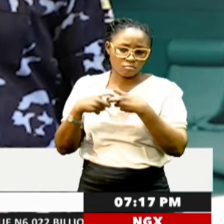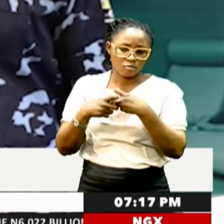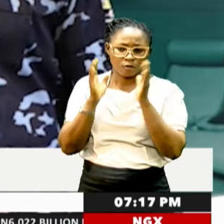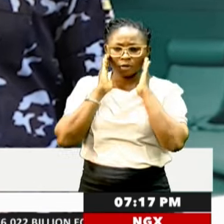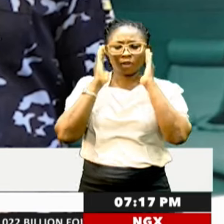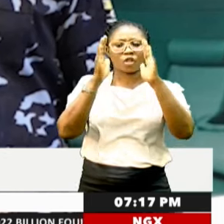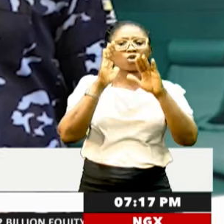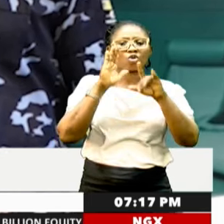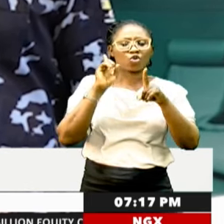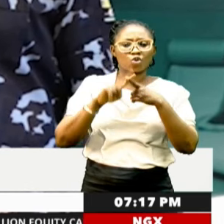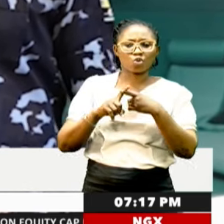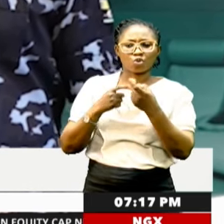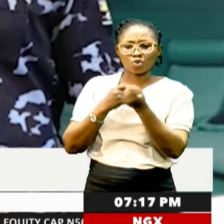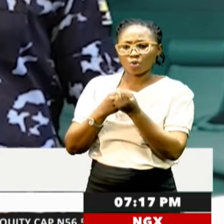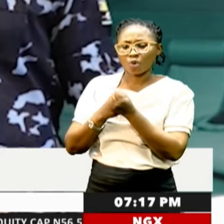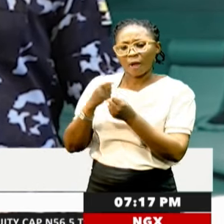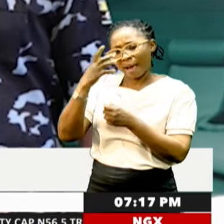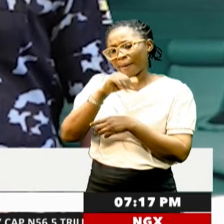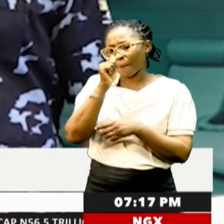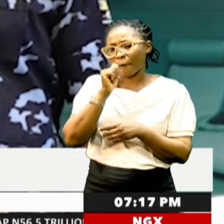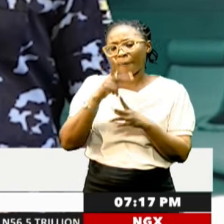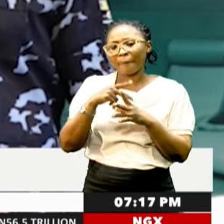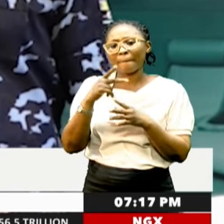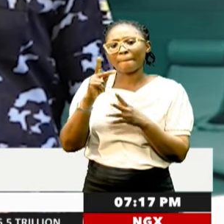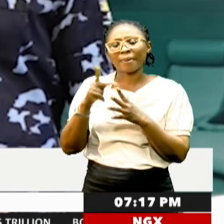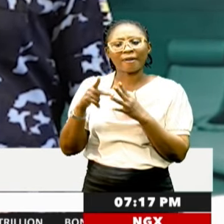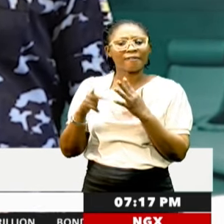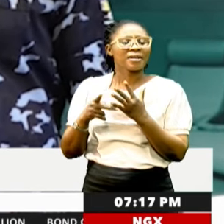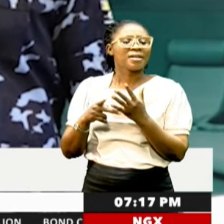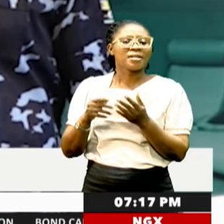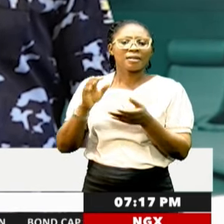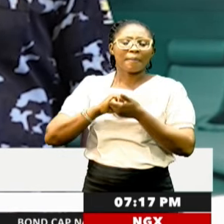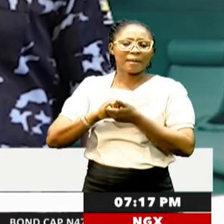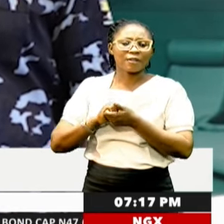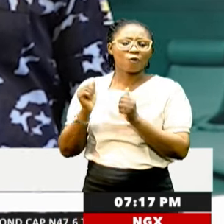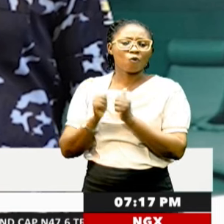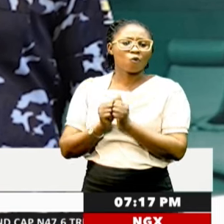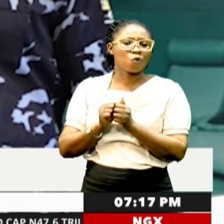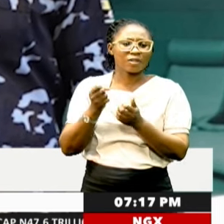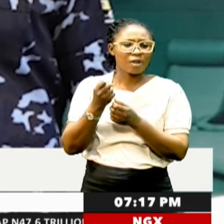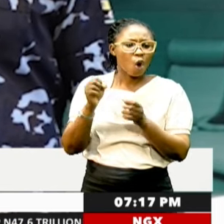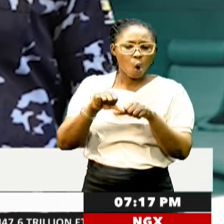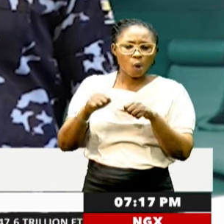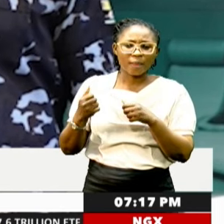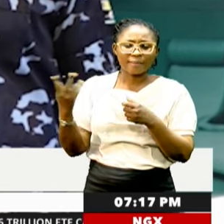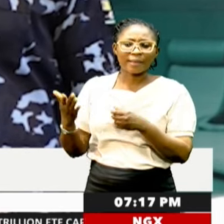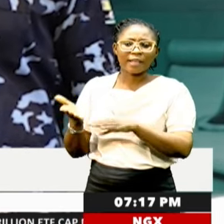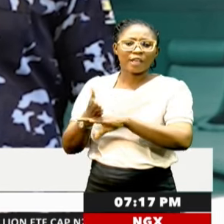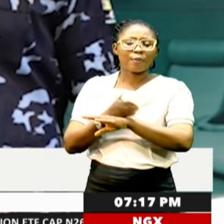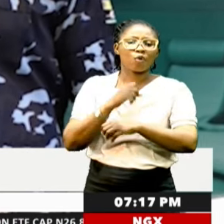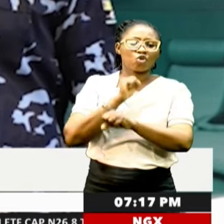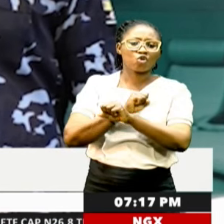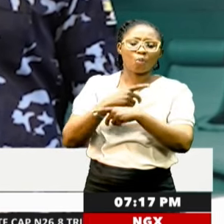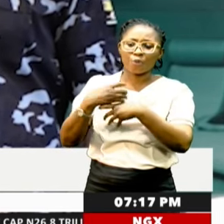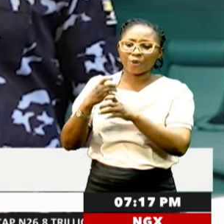incentives and public-private partnerships, we aim to unlock the full potential of these sectors, catalyzing job creation